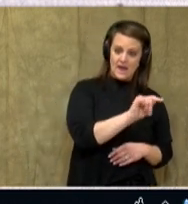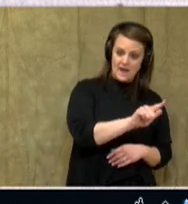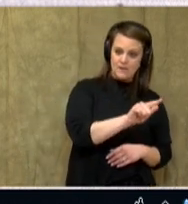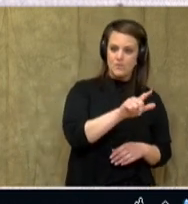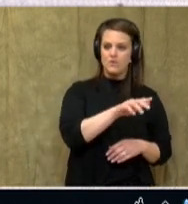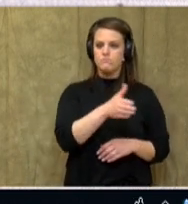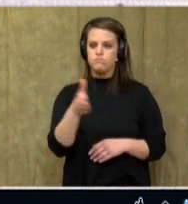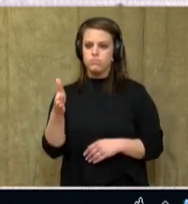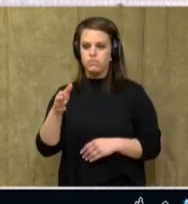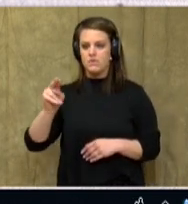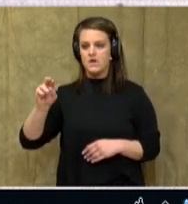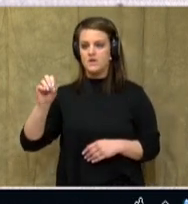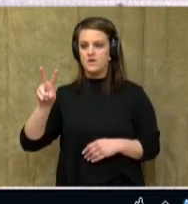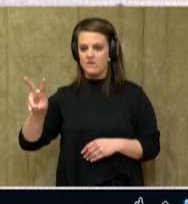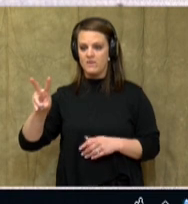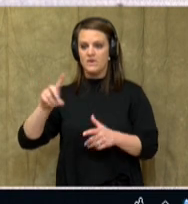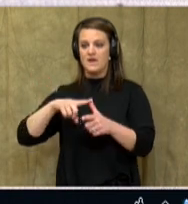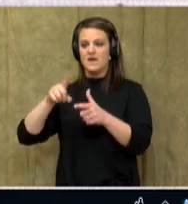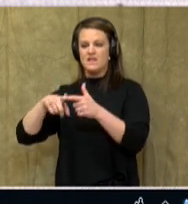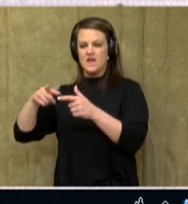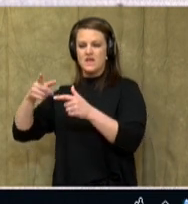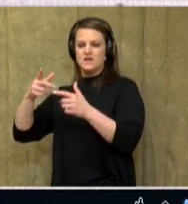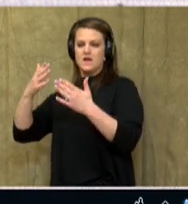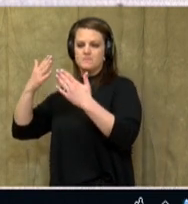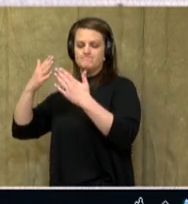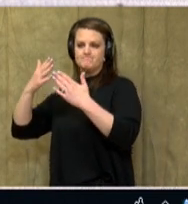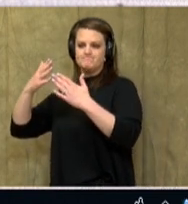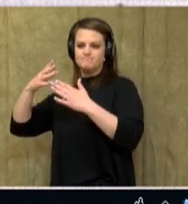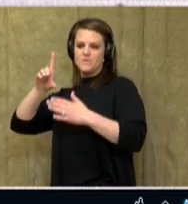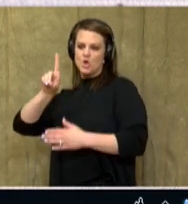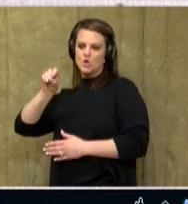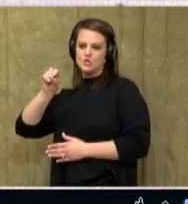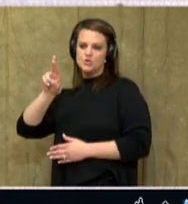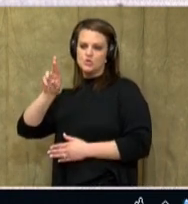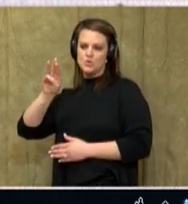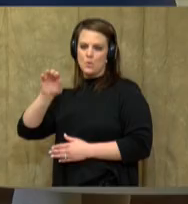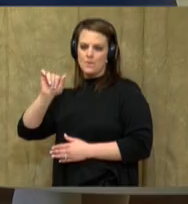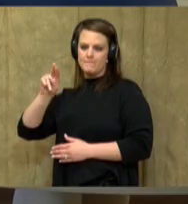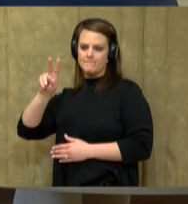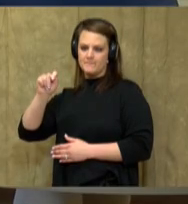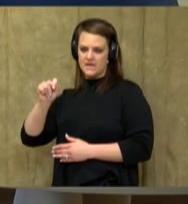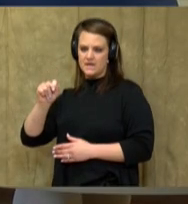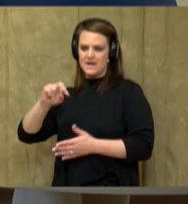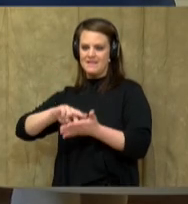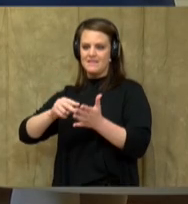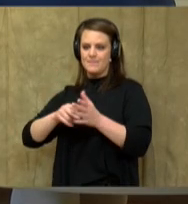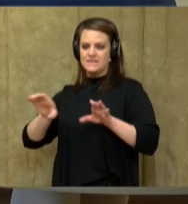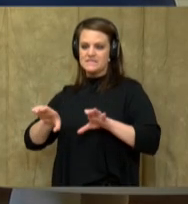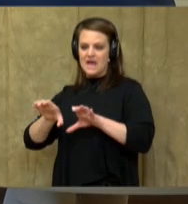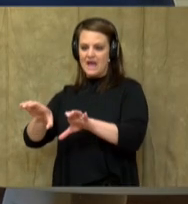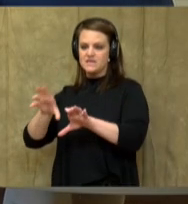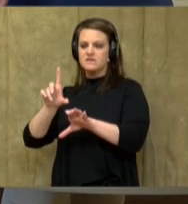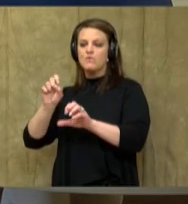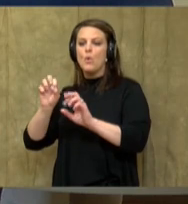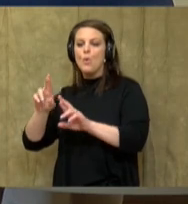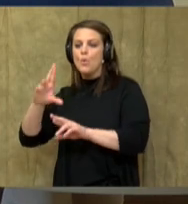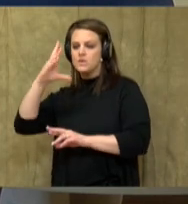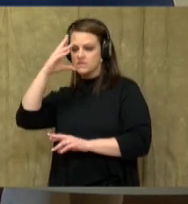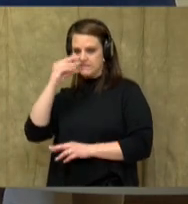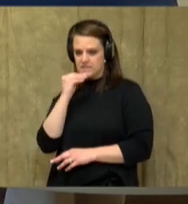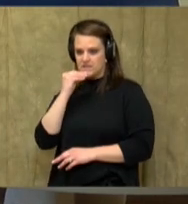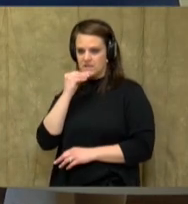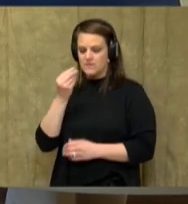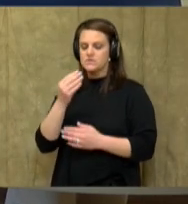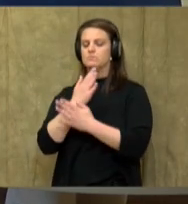followed by a dormant period in the winter. And dormant means an active or a sleep period. In other words, they